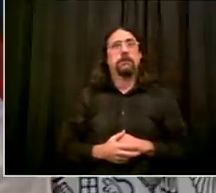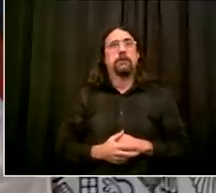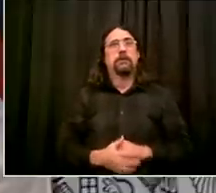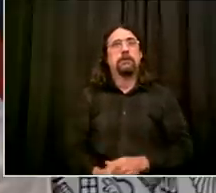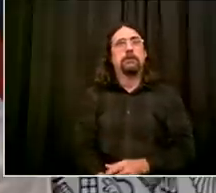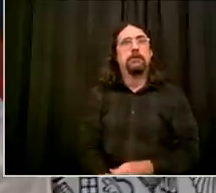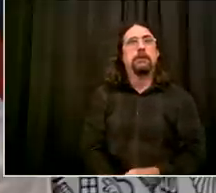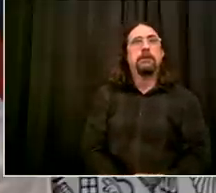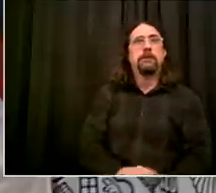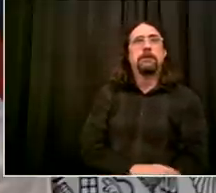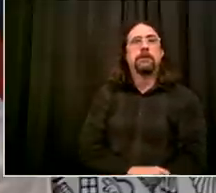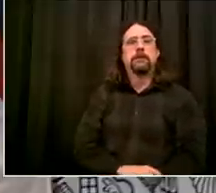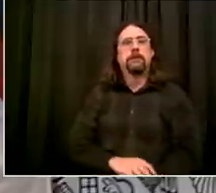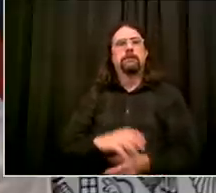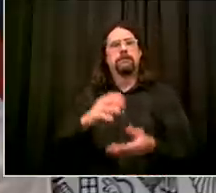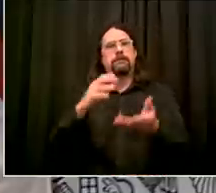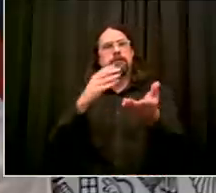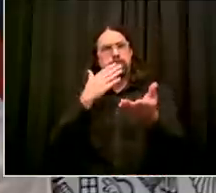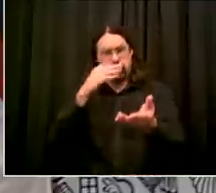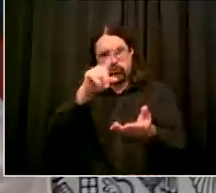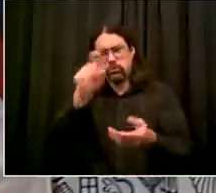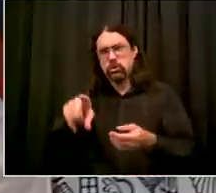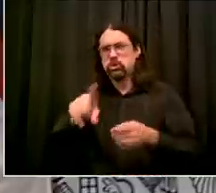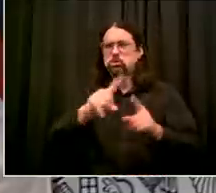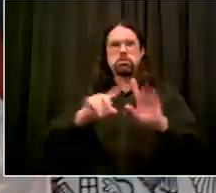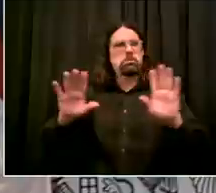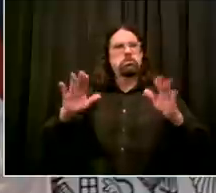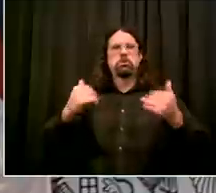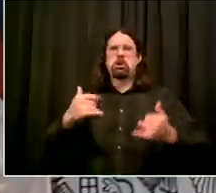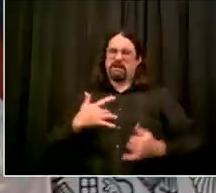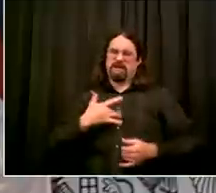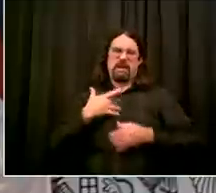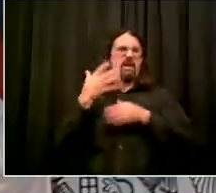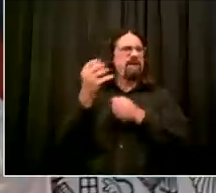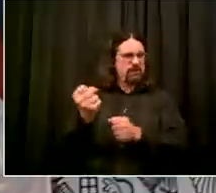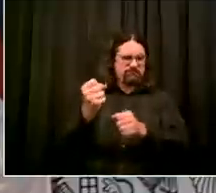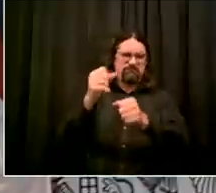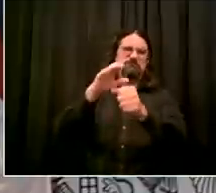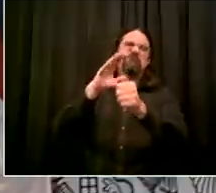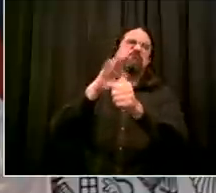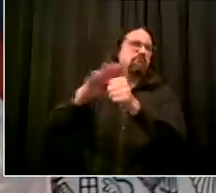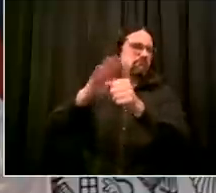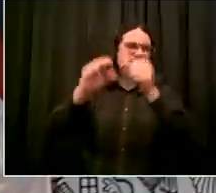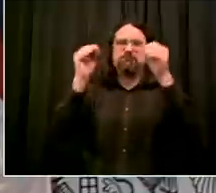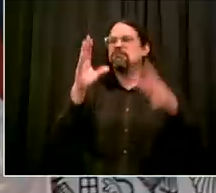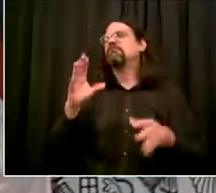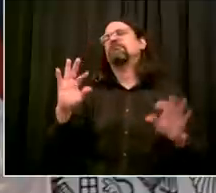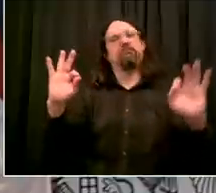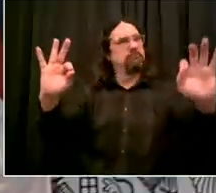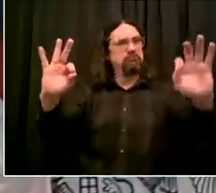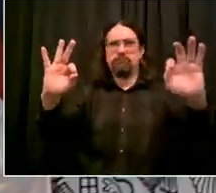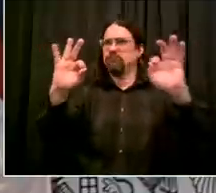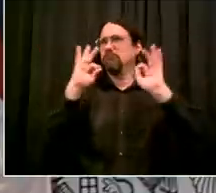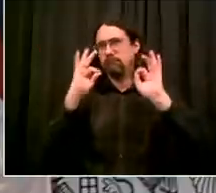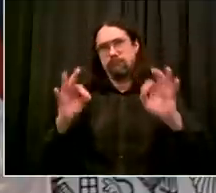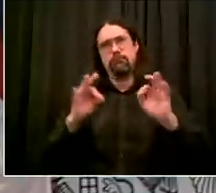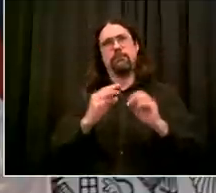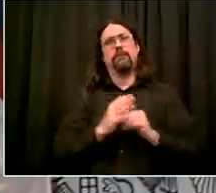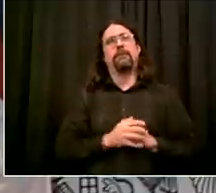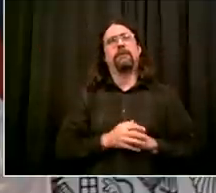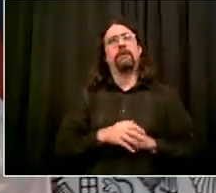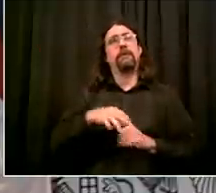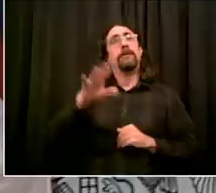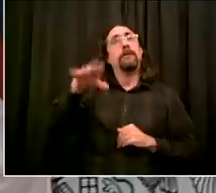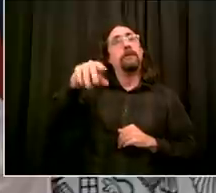very complex equation of in-person learning blended learning including remote blended full